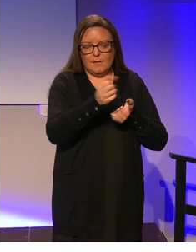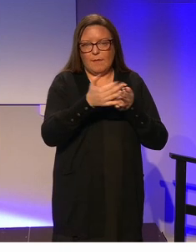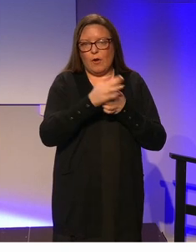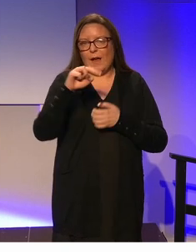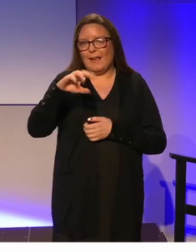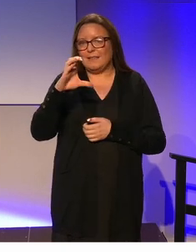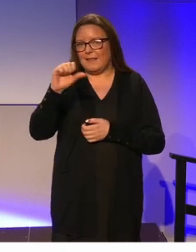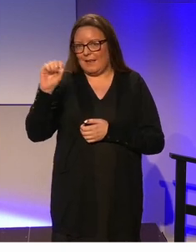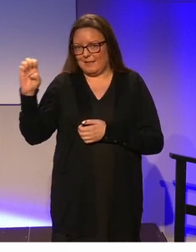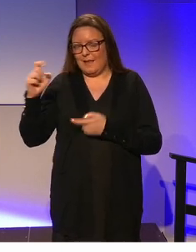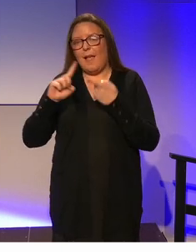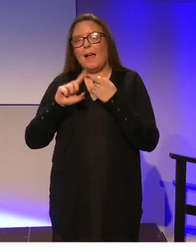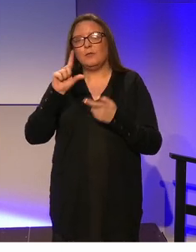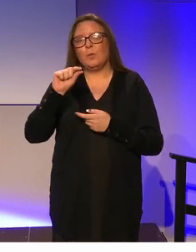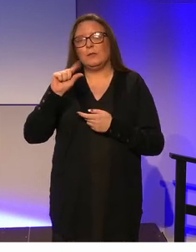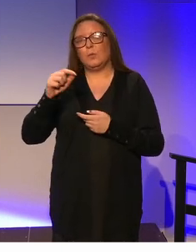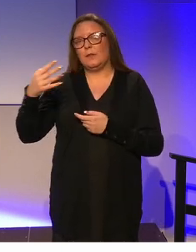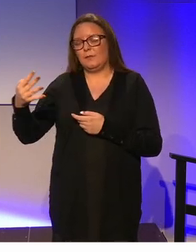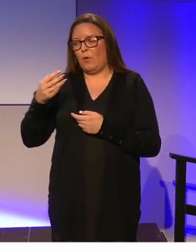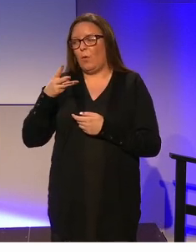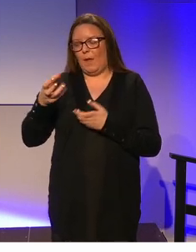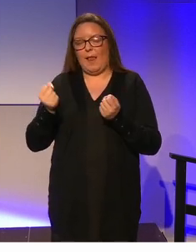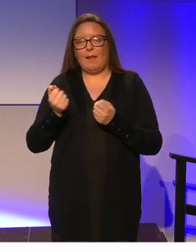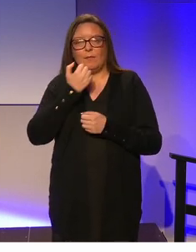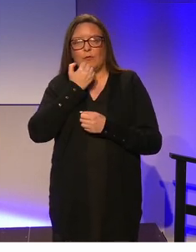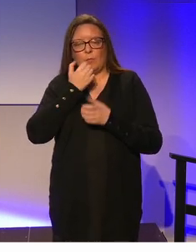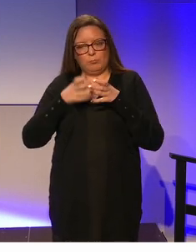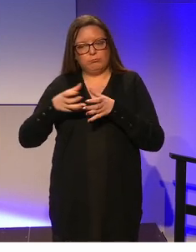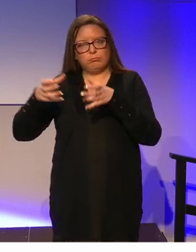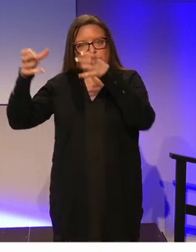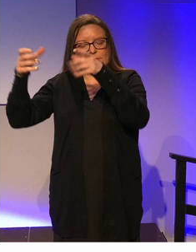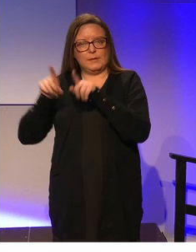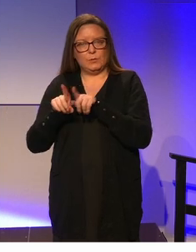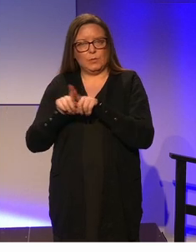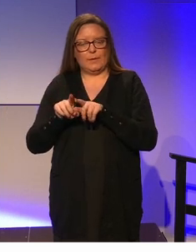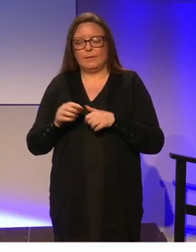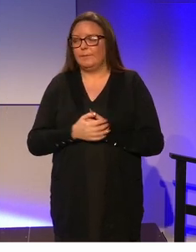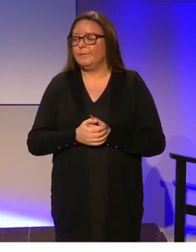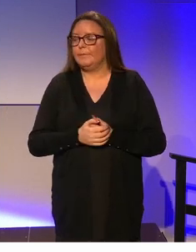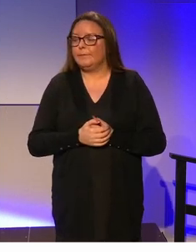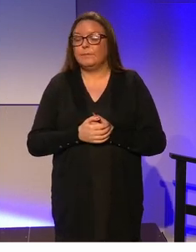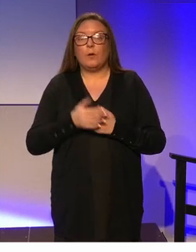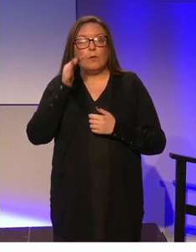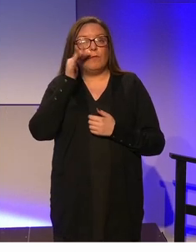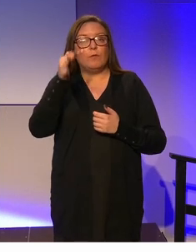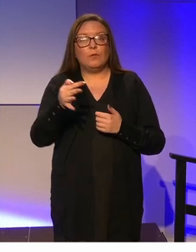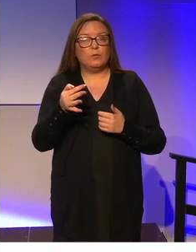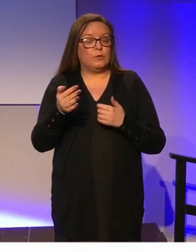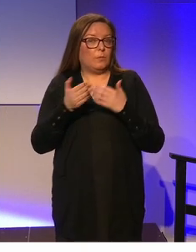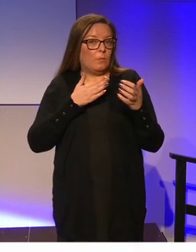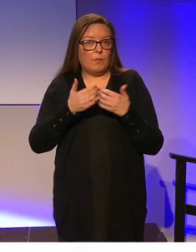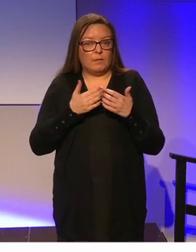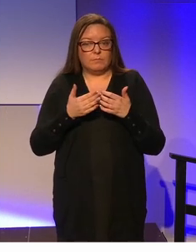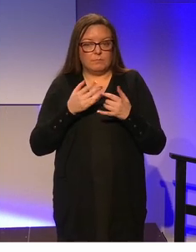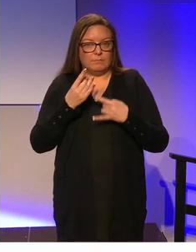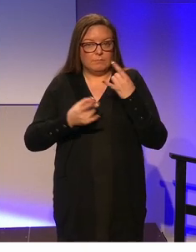2024, we have an upward trajectory in terms of numbers. So, looking towards the future. So, I